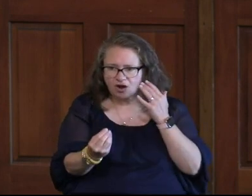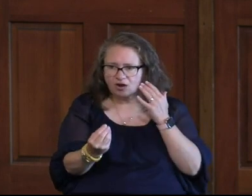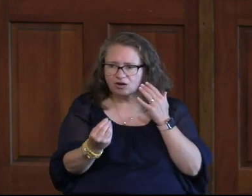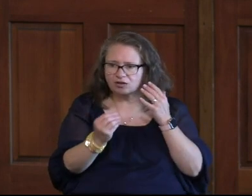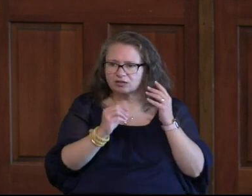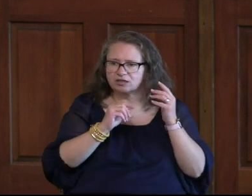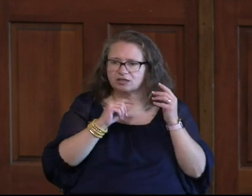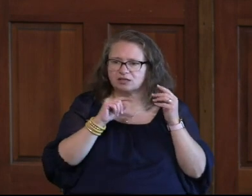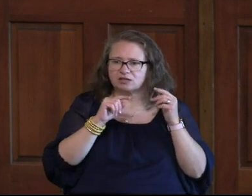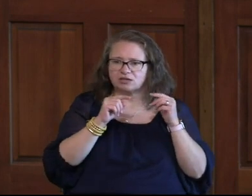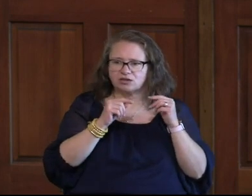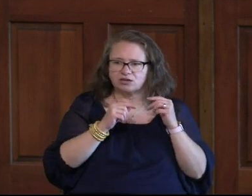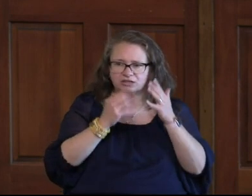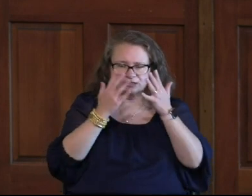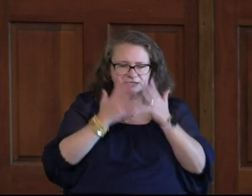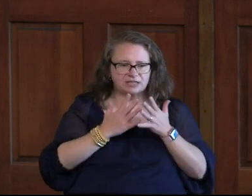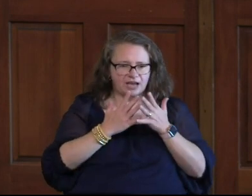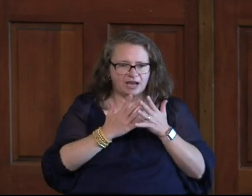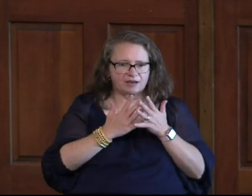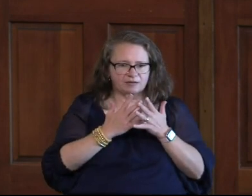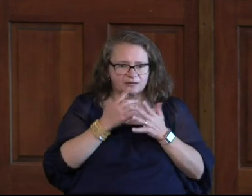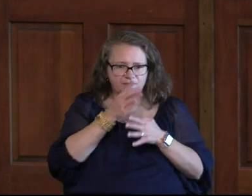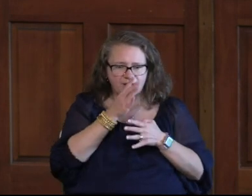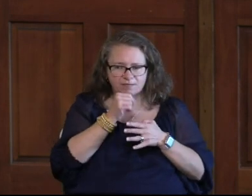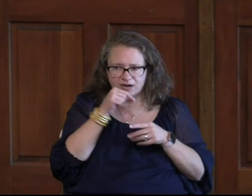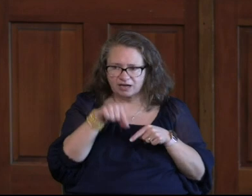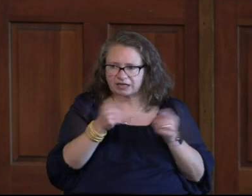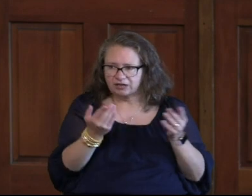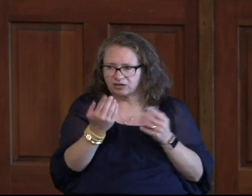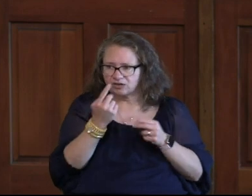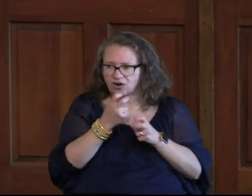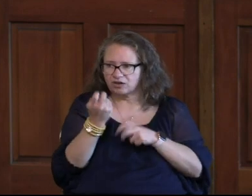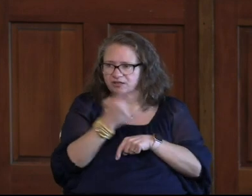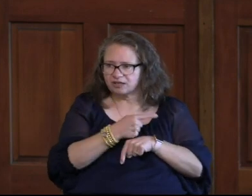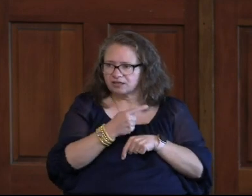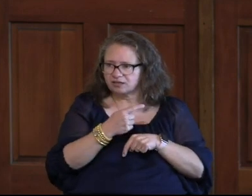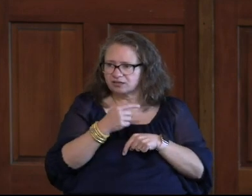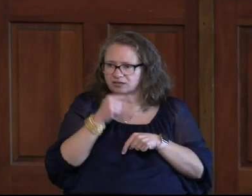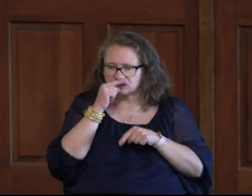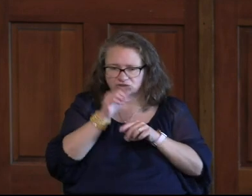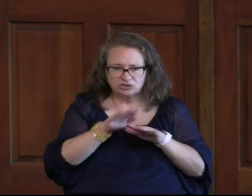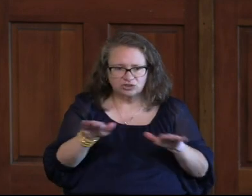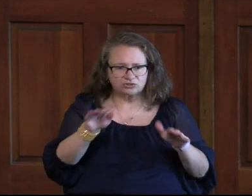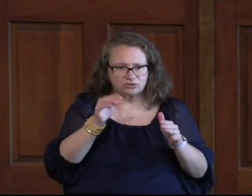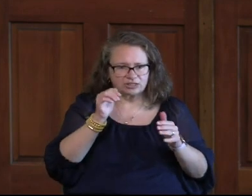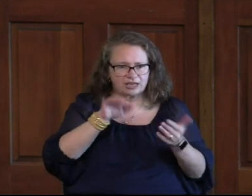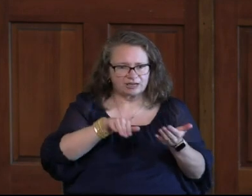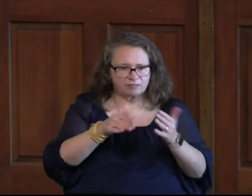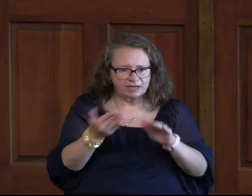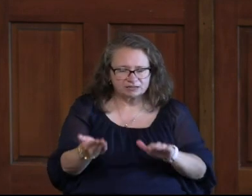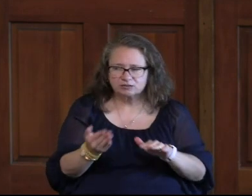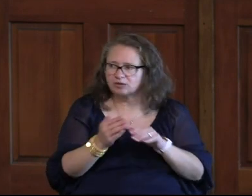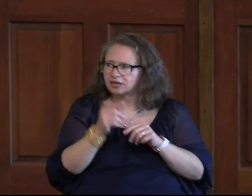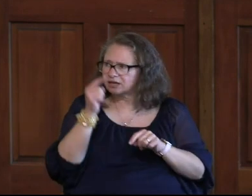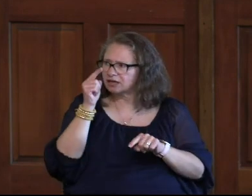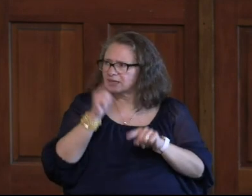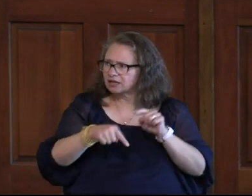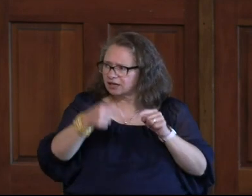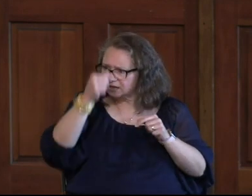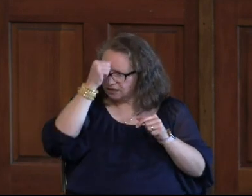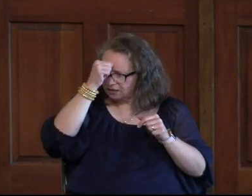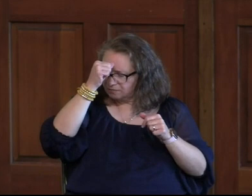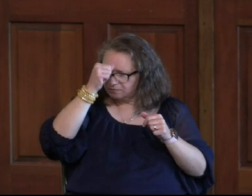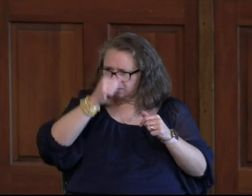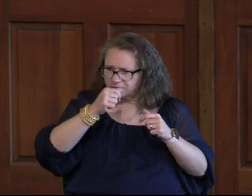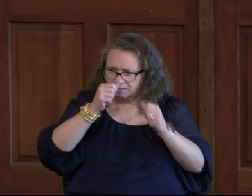be with the Lord You're grieving mom? It's hard isn't it? It's a hard day You're grieving children That have passed I can't imagine A greater hurt